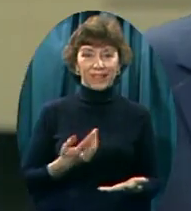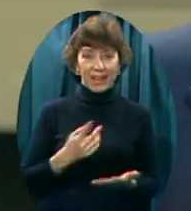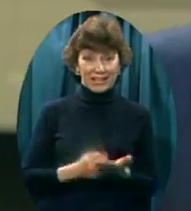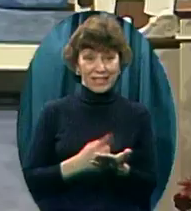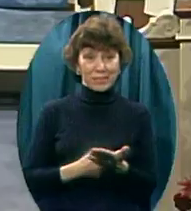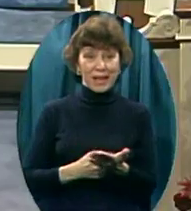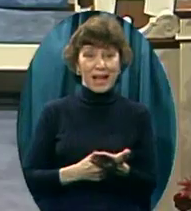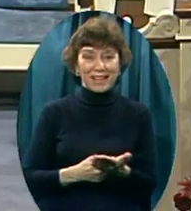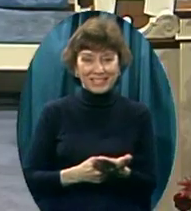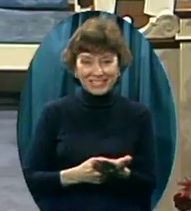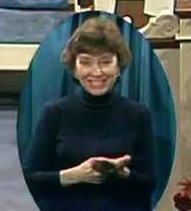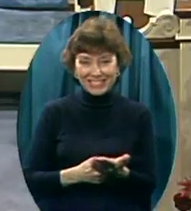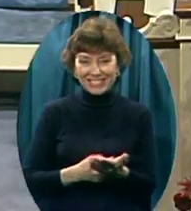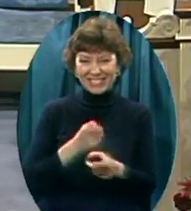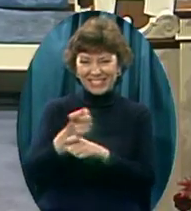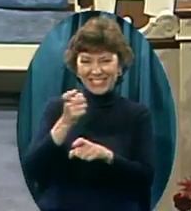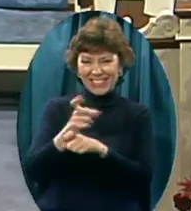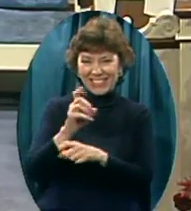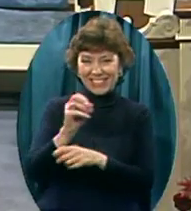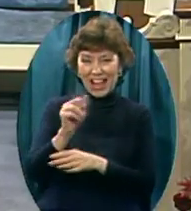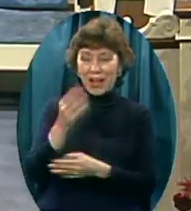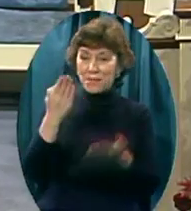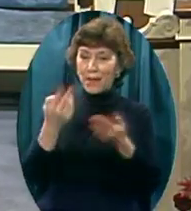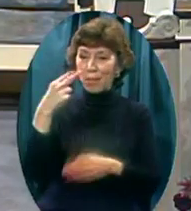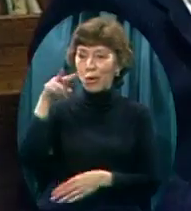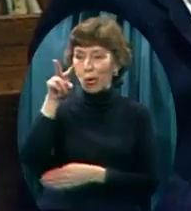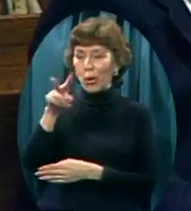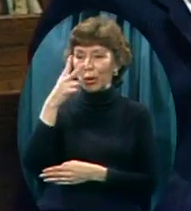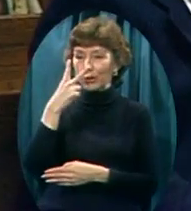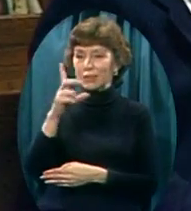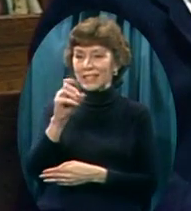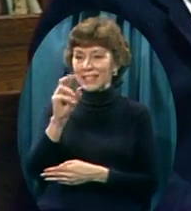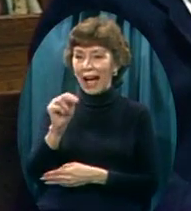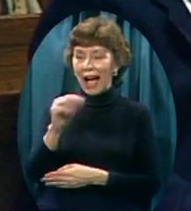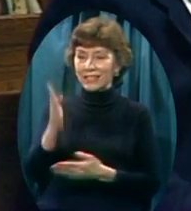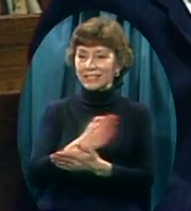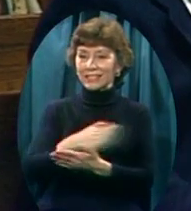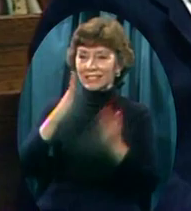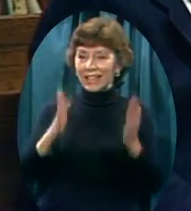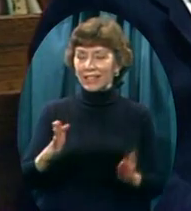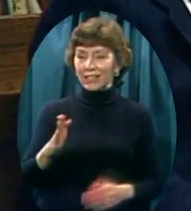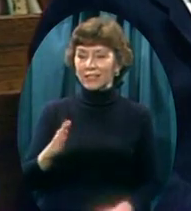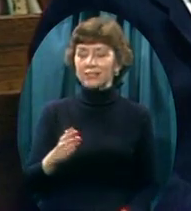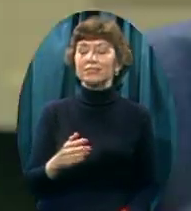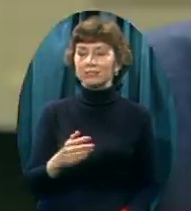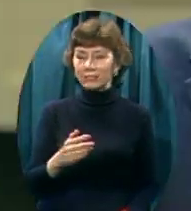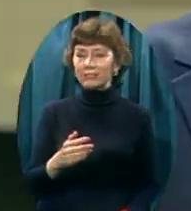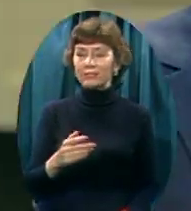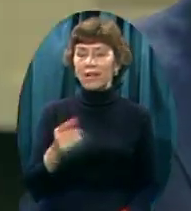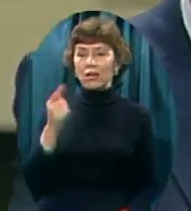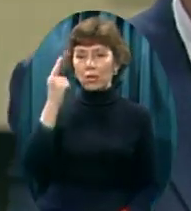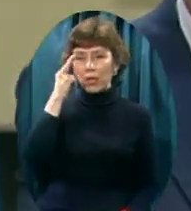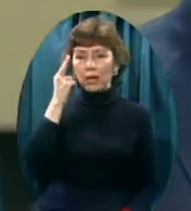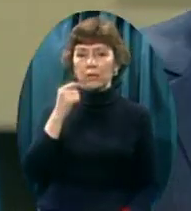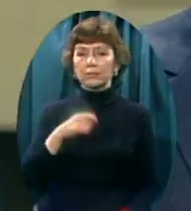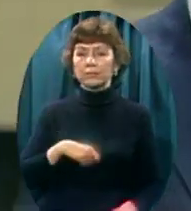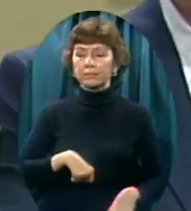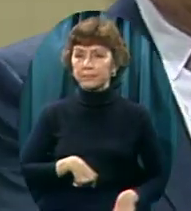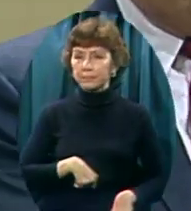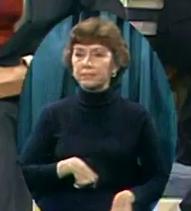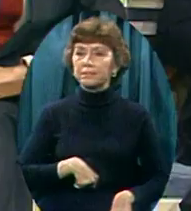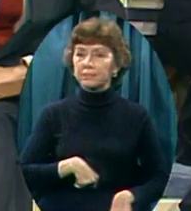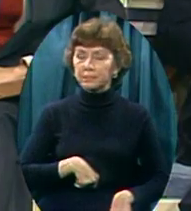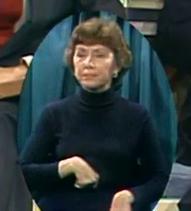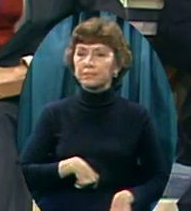And associates And Don and Rob You know Now I know what they're Thinking right now They're violating The whole chapter They're